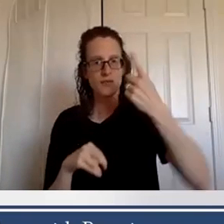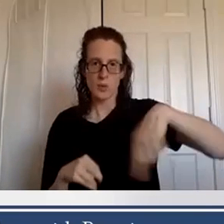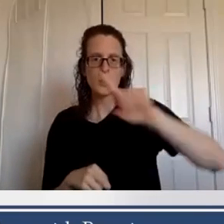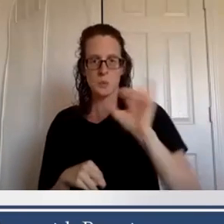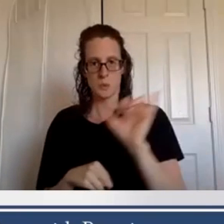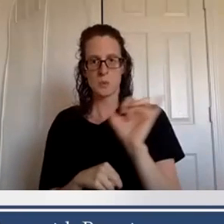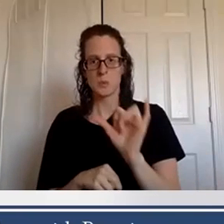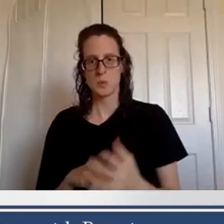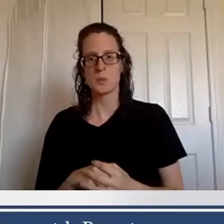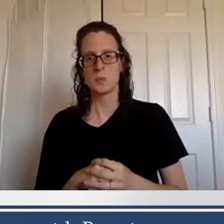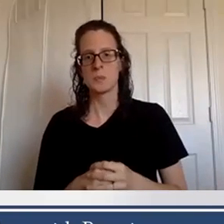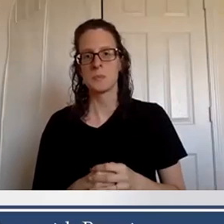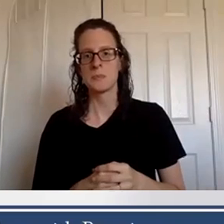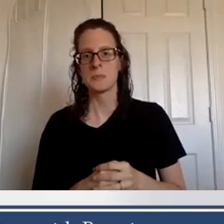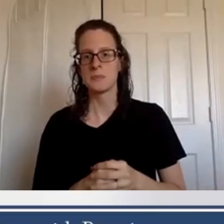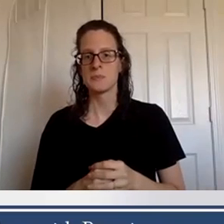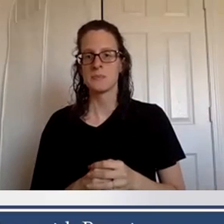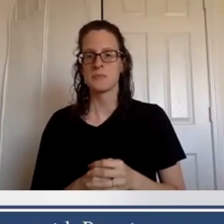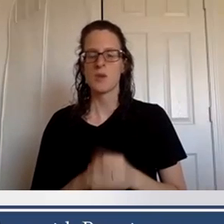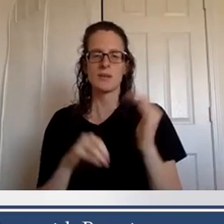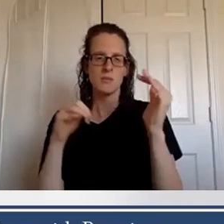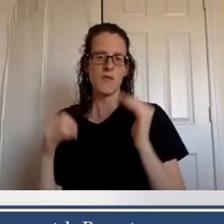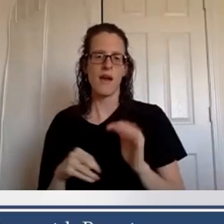we'll move on